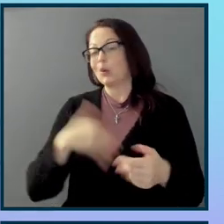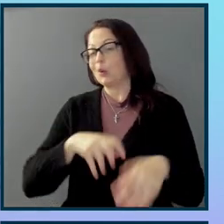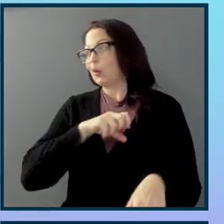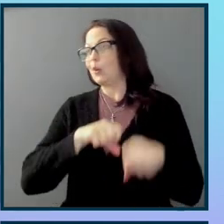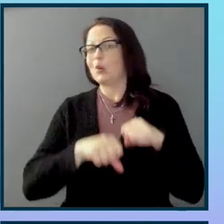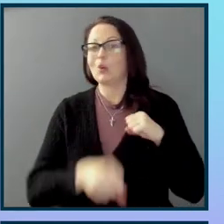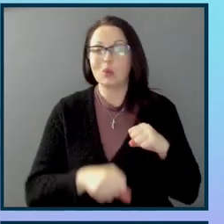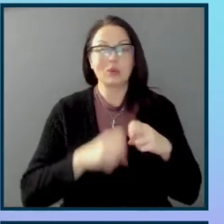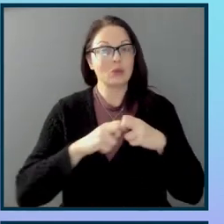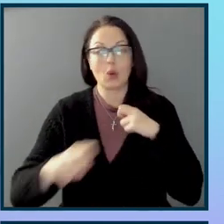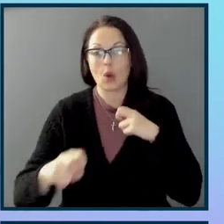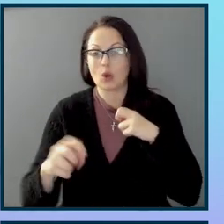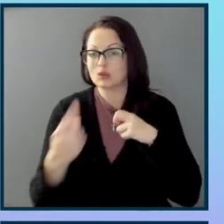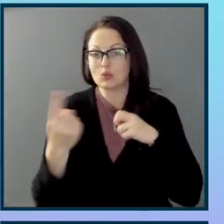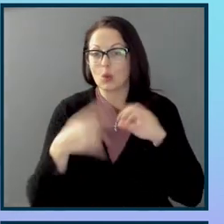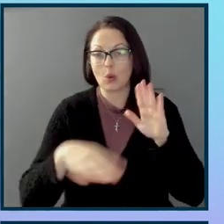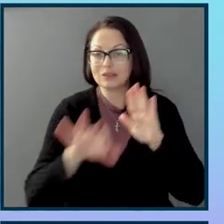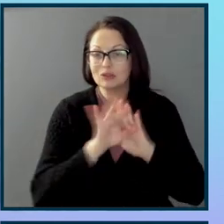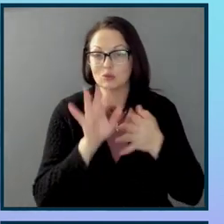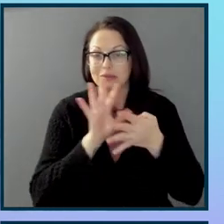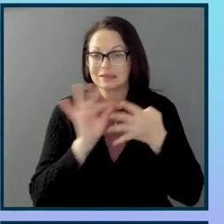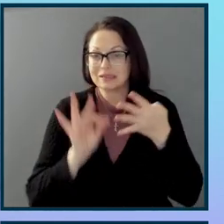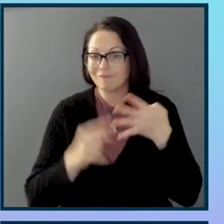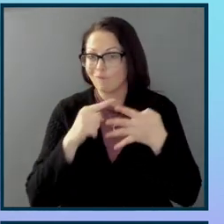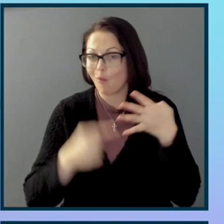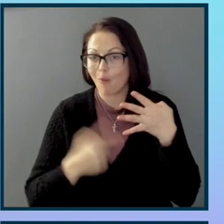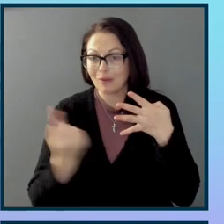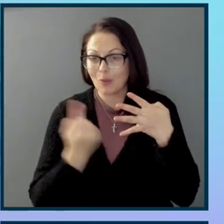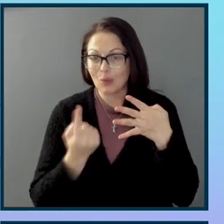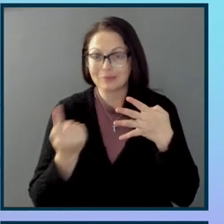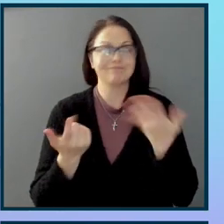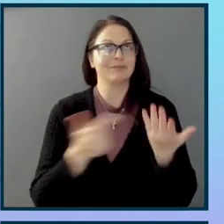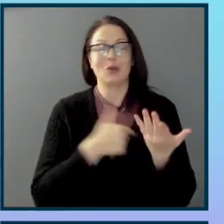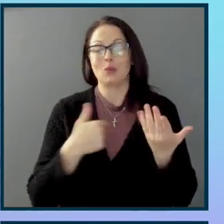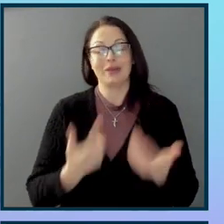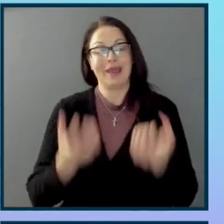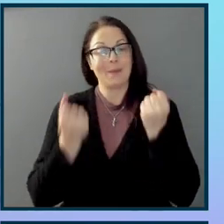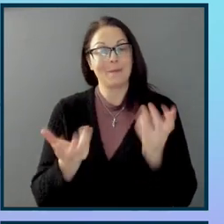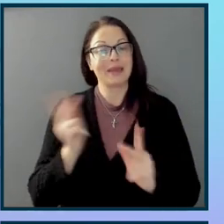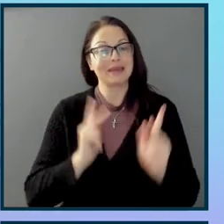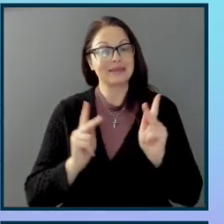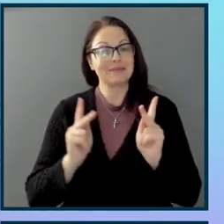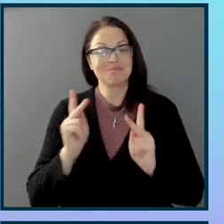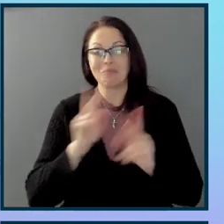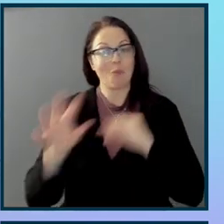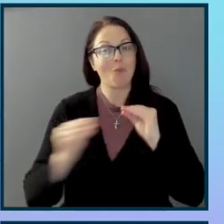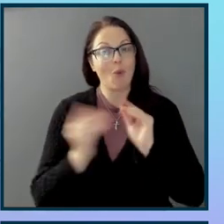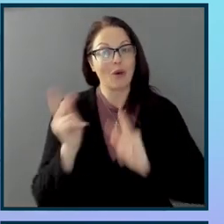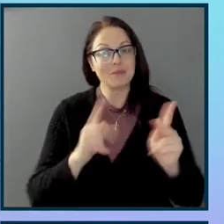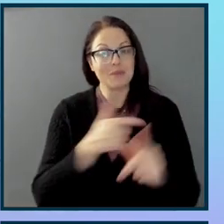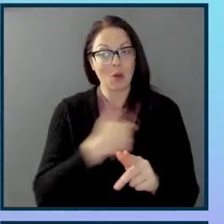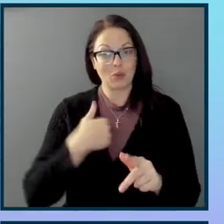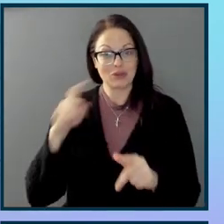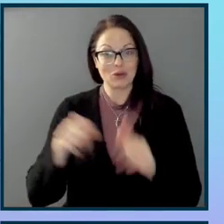to choose just four. We had so many more that we could have chosen, and it's possible that all of you may think of